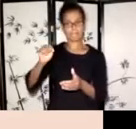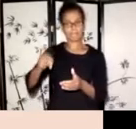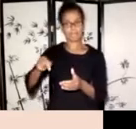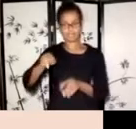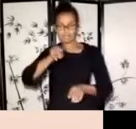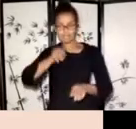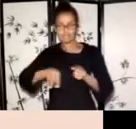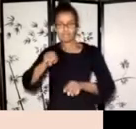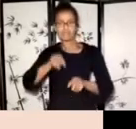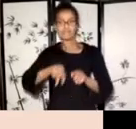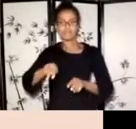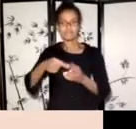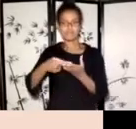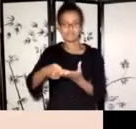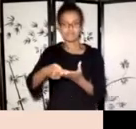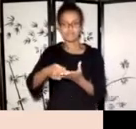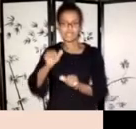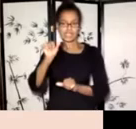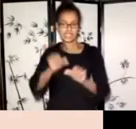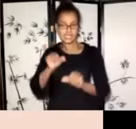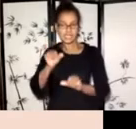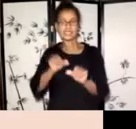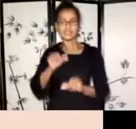it, they're assessed and, uh,